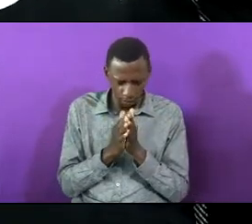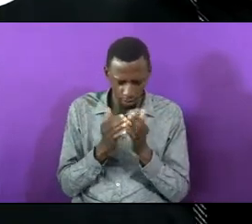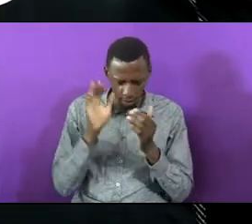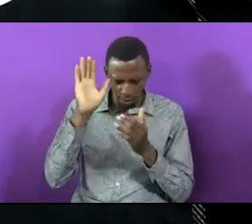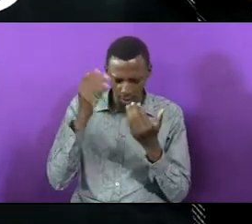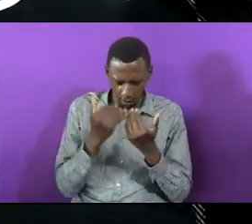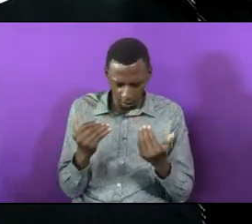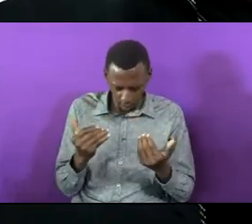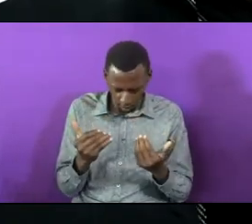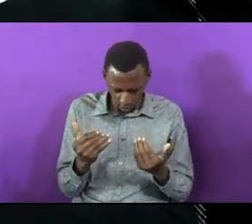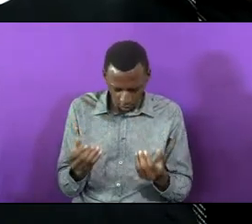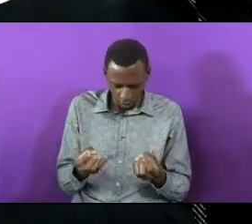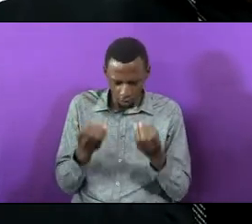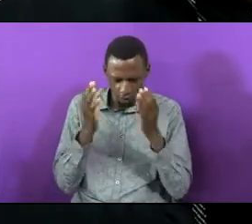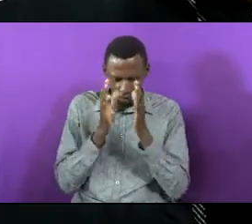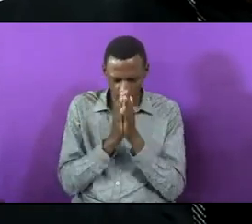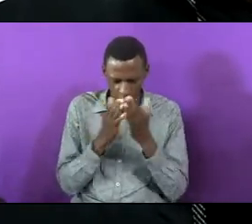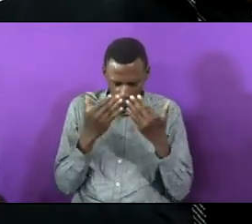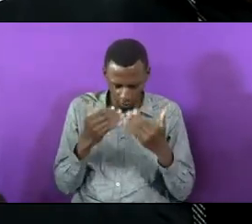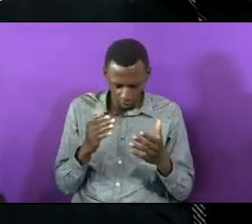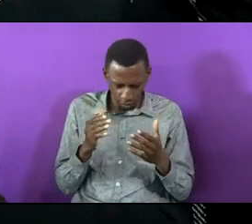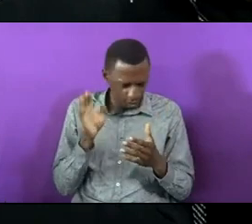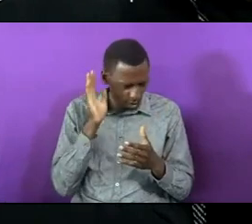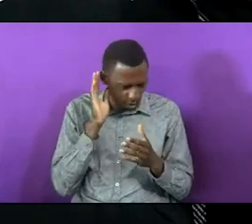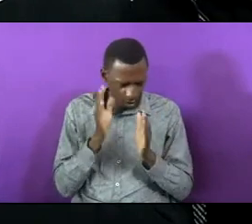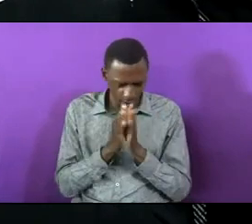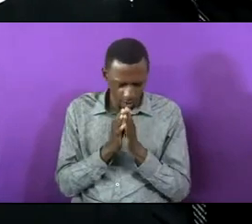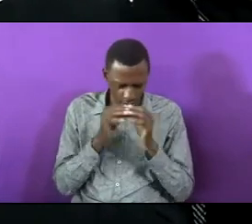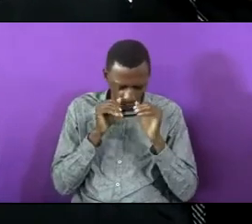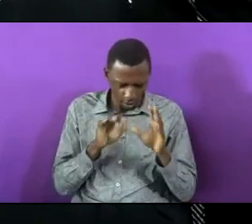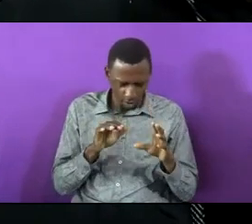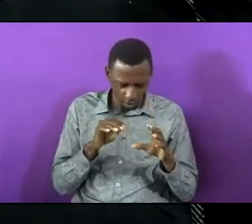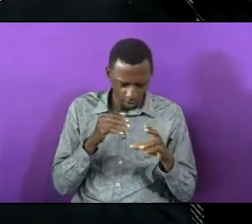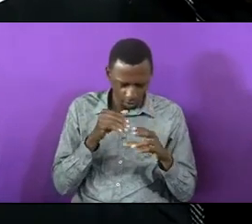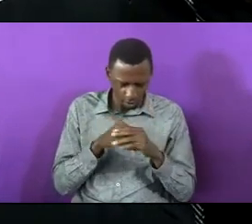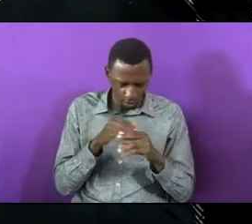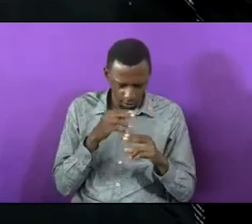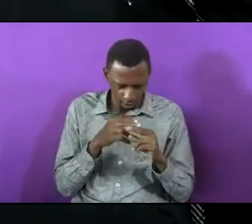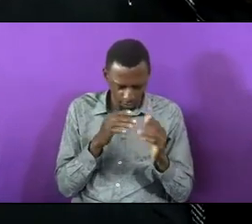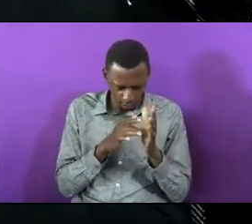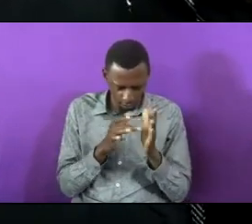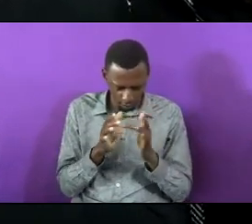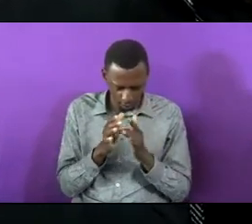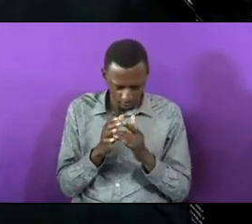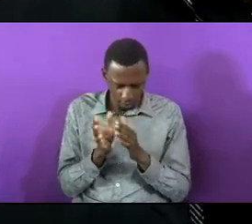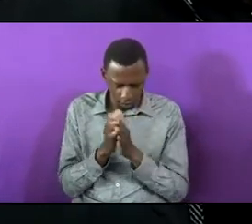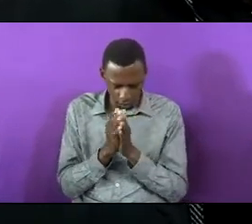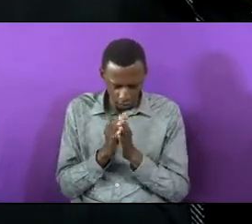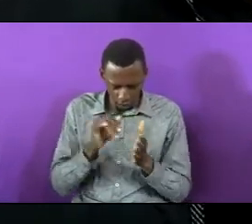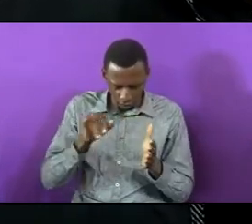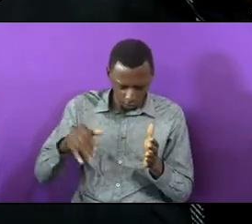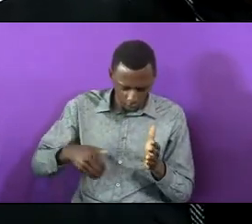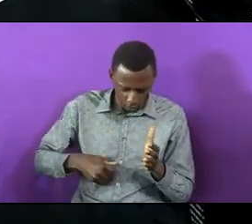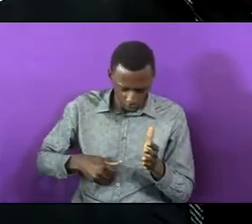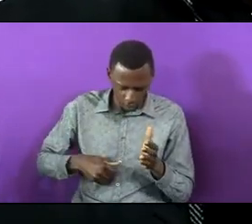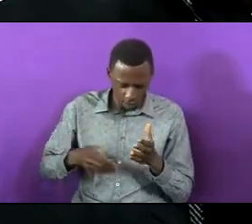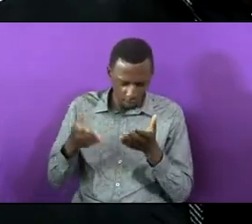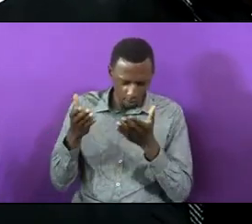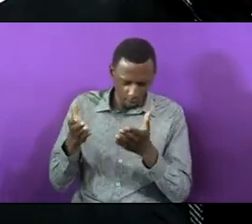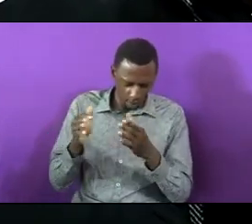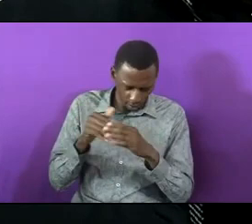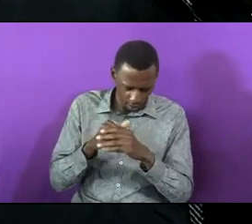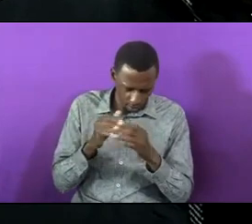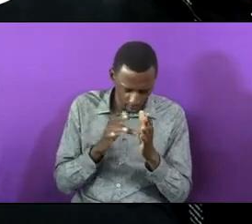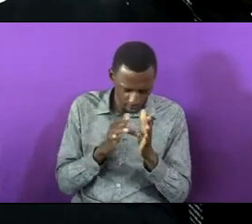prayers and bless them in Jesus name king of the universe the story of Jacob remains in the Bible if we don't see it in our lives